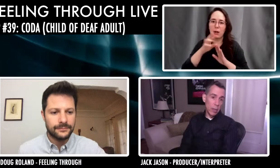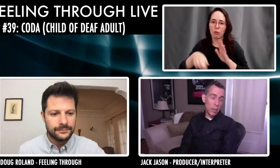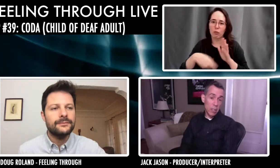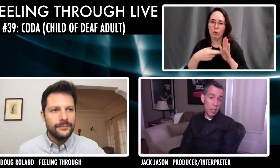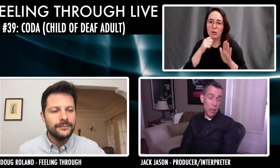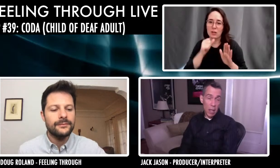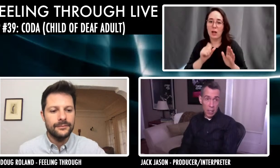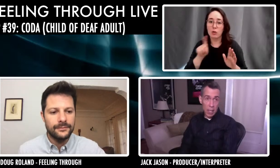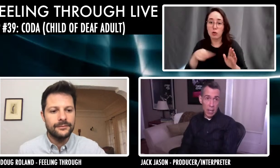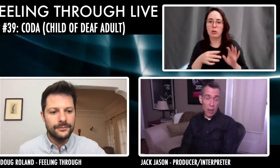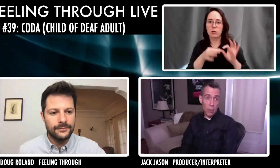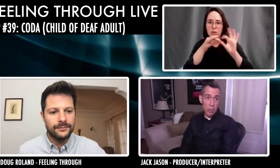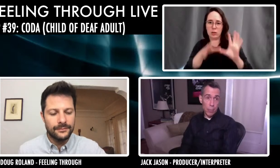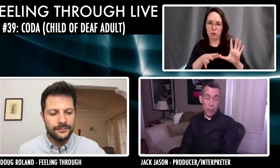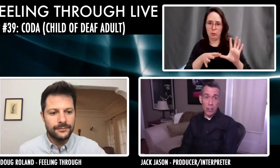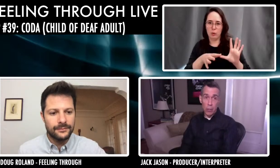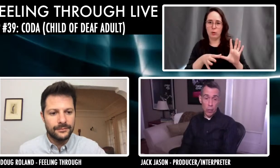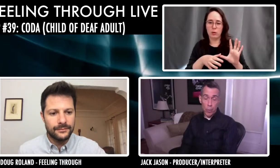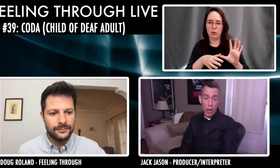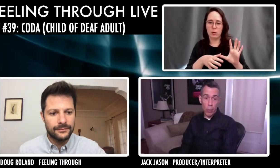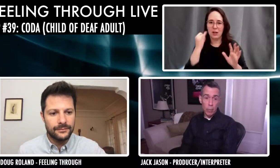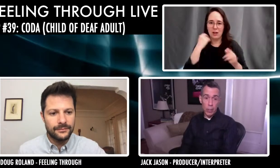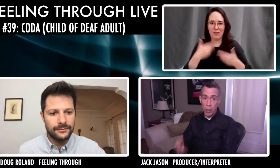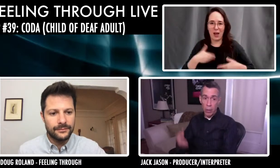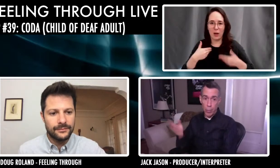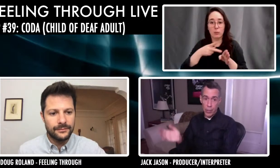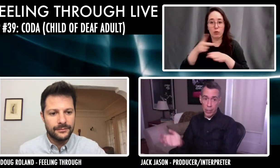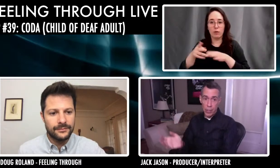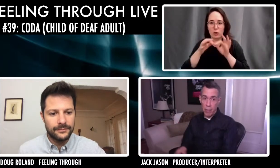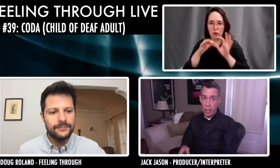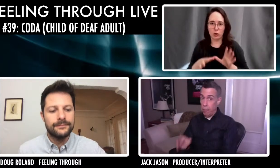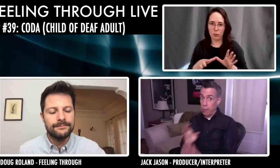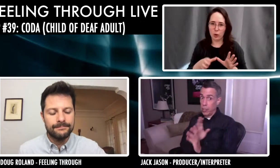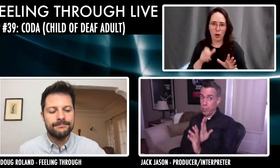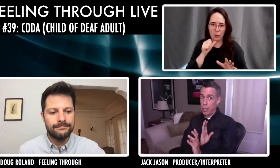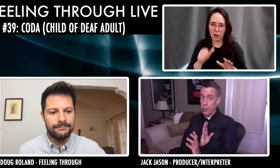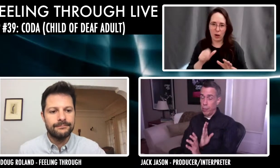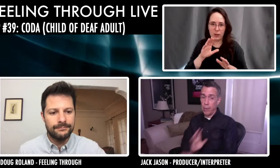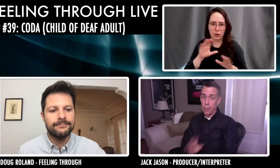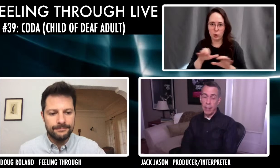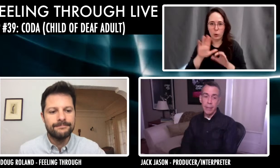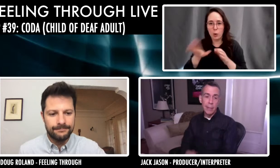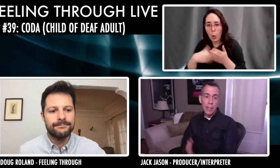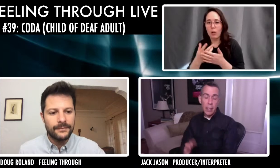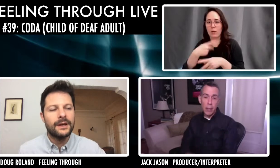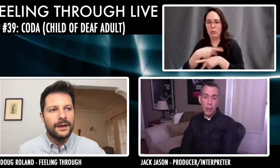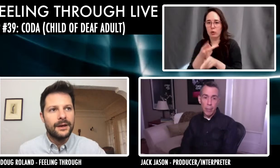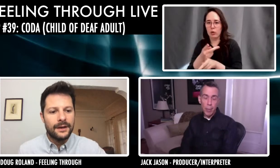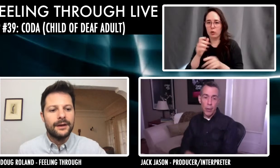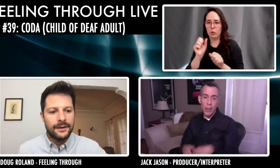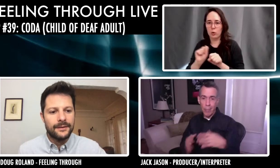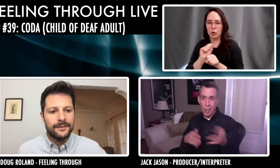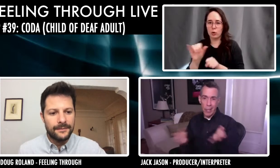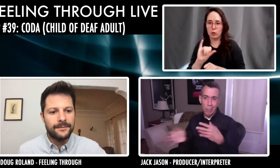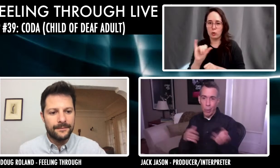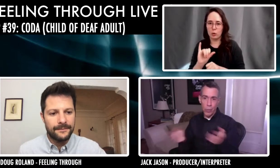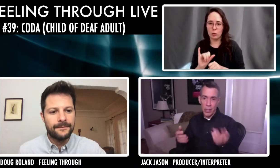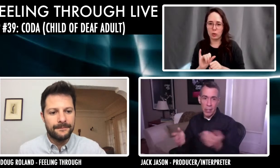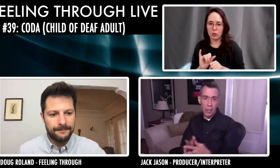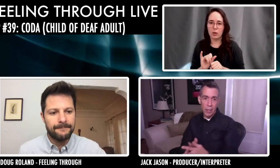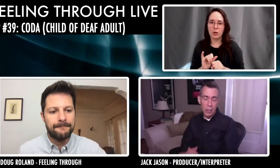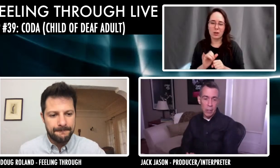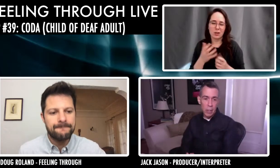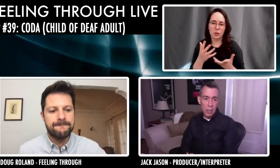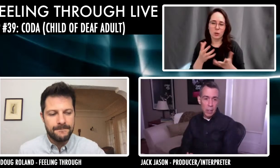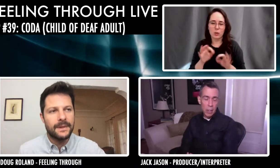only. Because again, if I was a professional interpreter, I wouldn't be doing all the producing stuff. I would just be the interpreter, but clearly people know that I played both